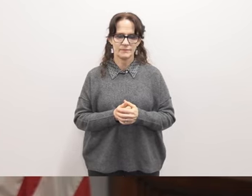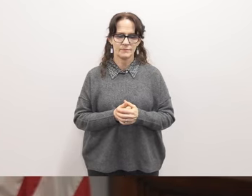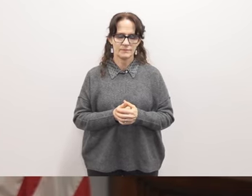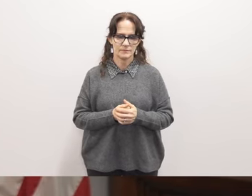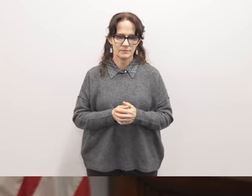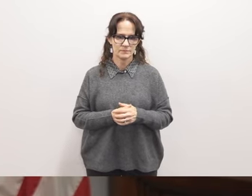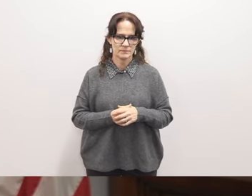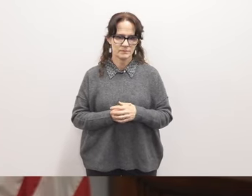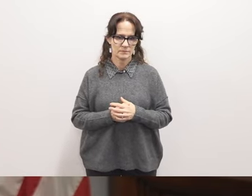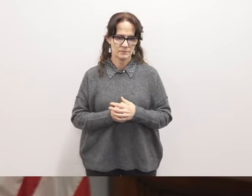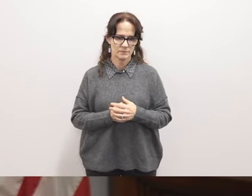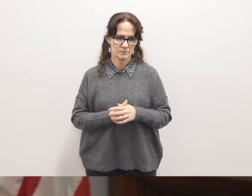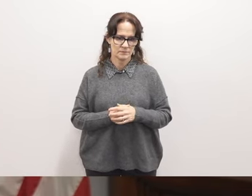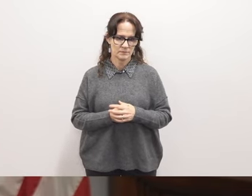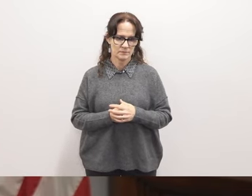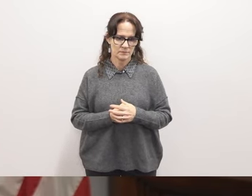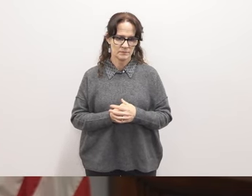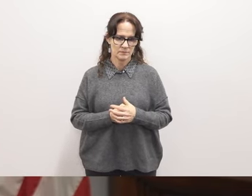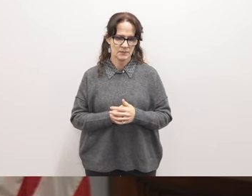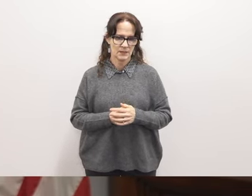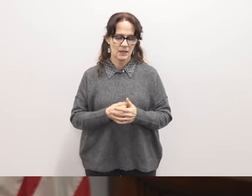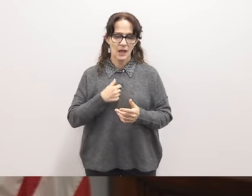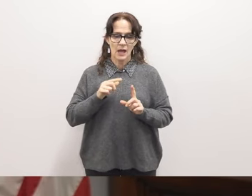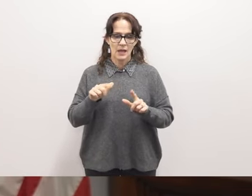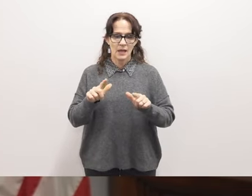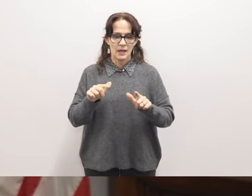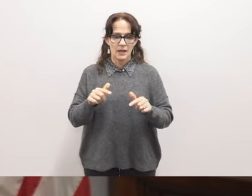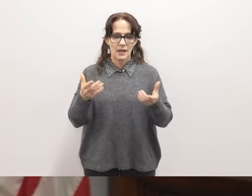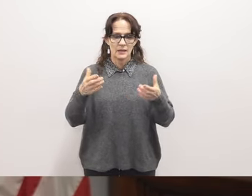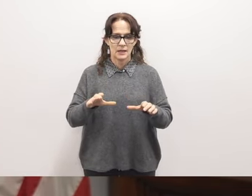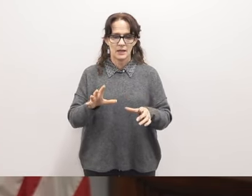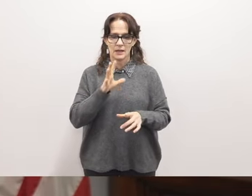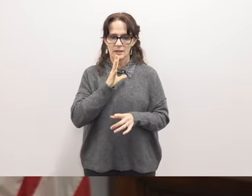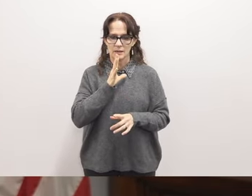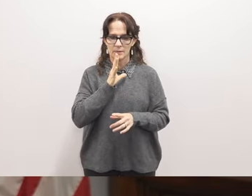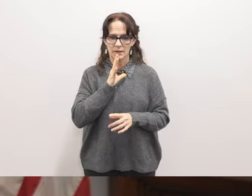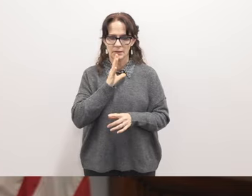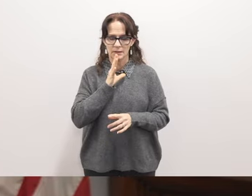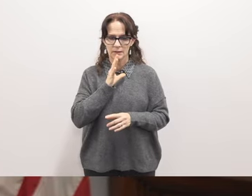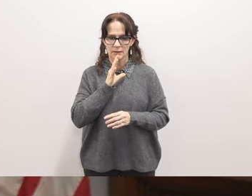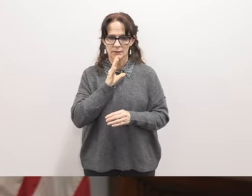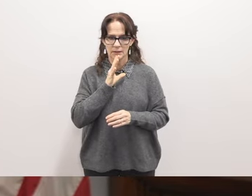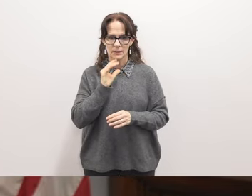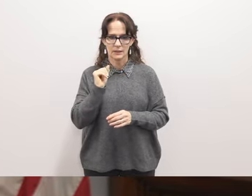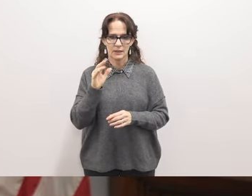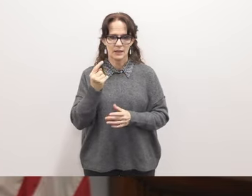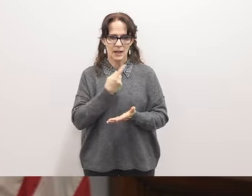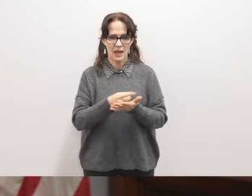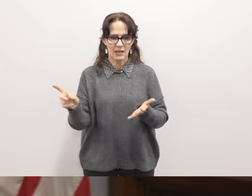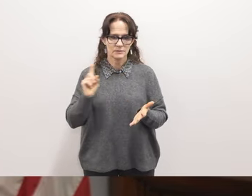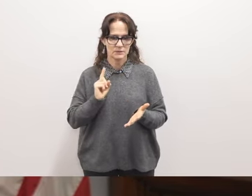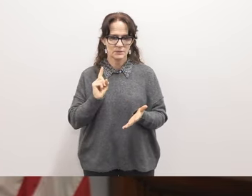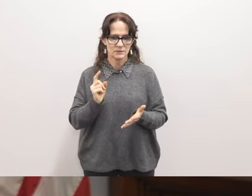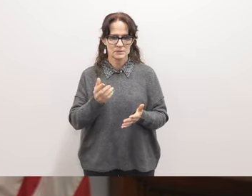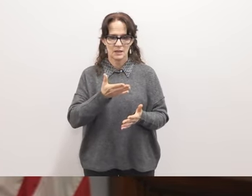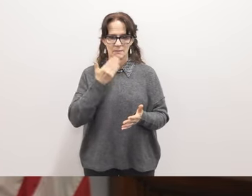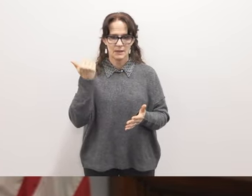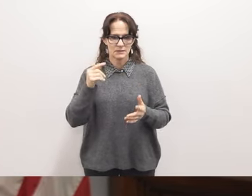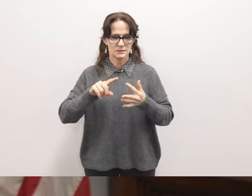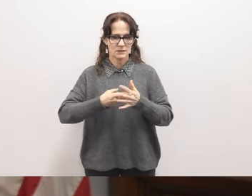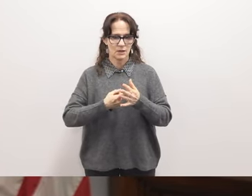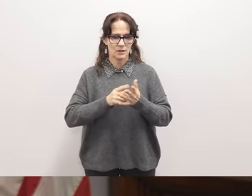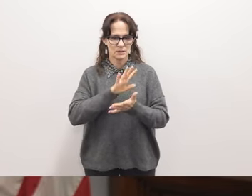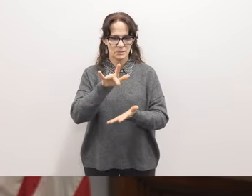one uh thing to report on on i attended and had a chance to speak at um last week's best start central long beach